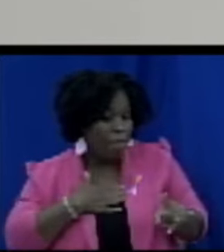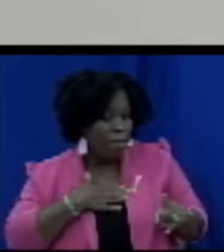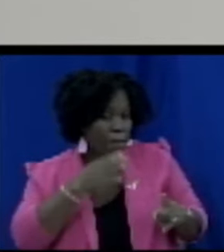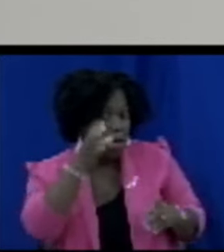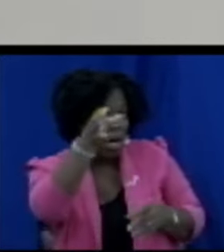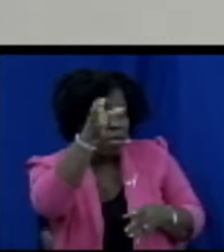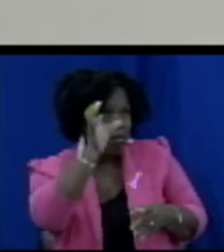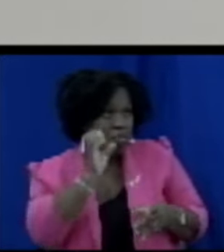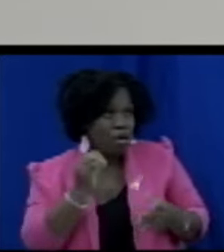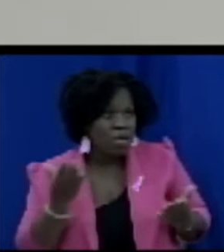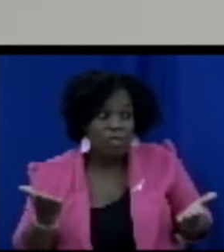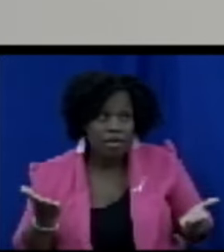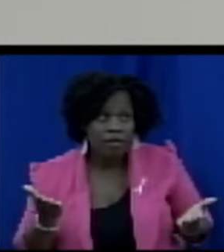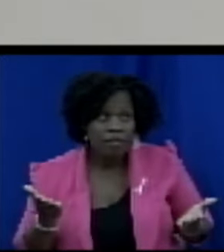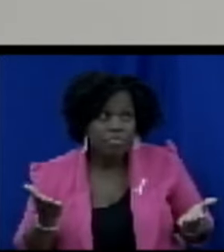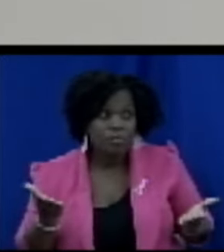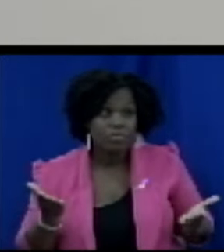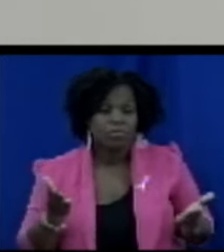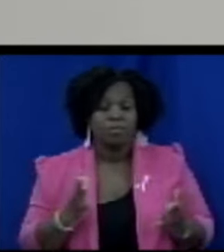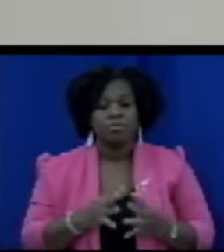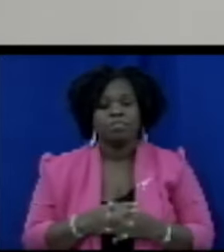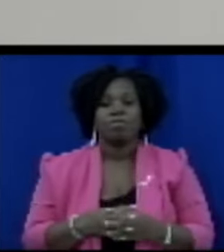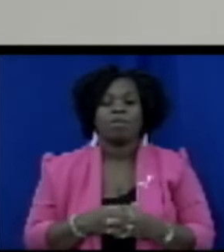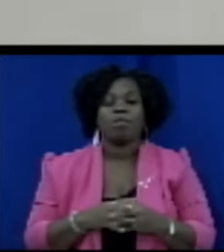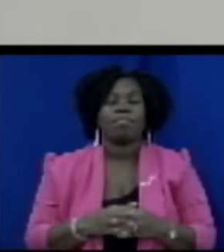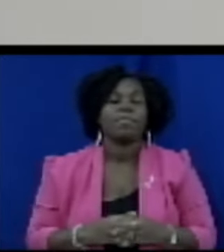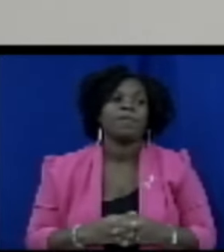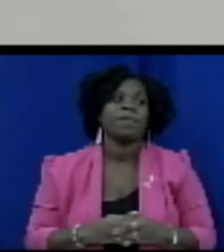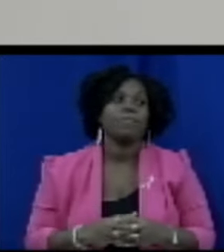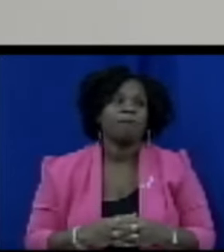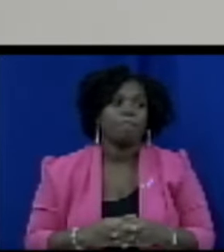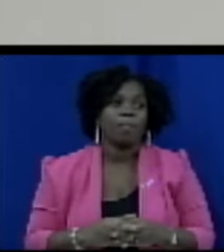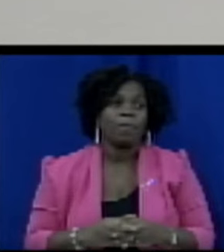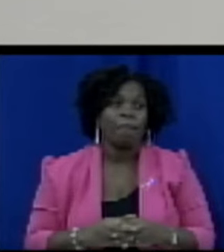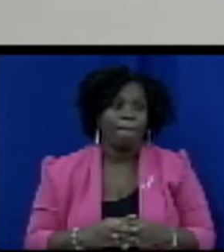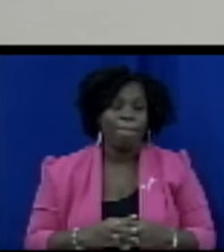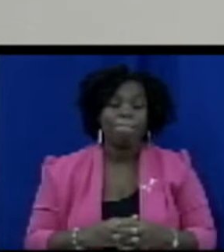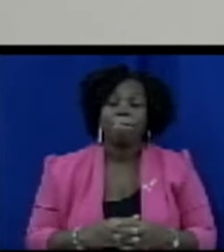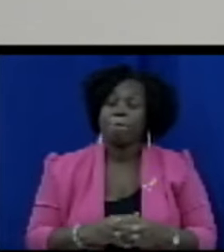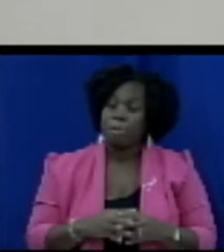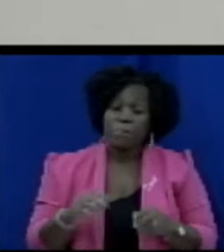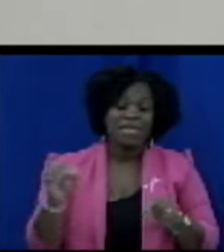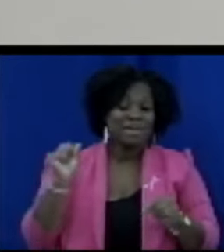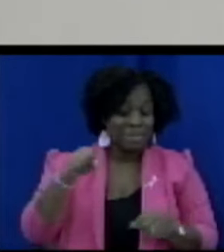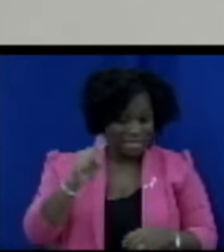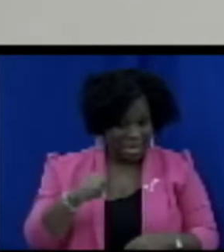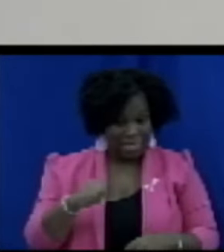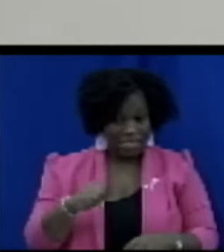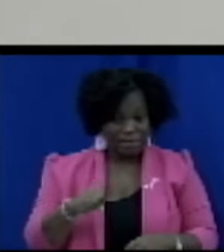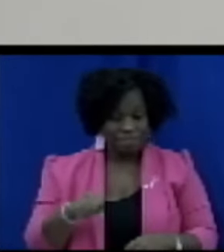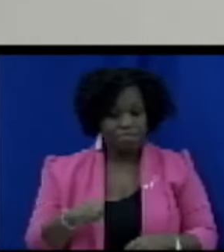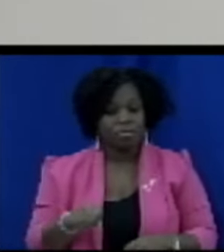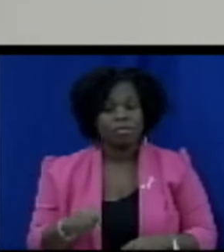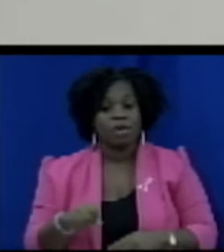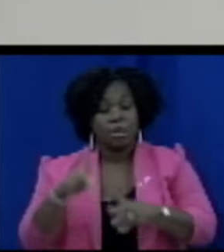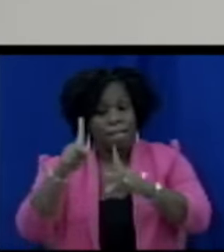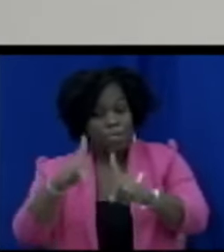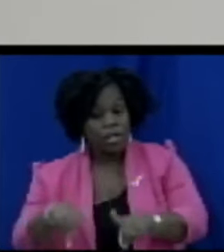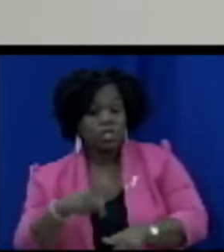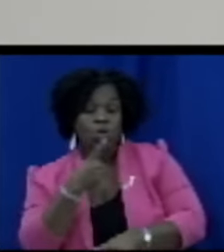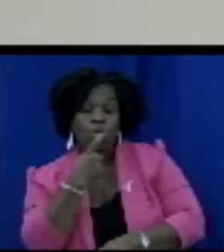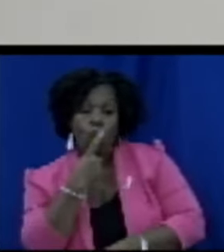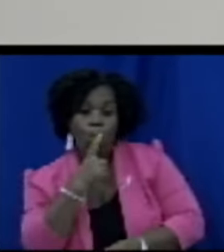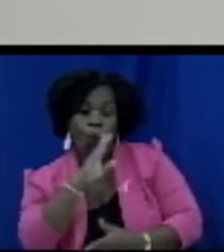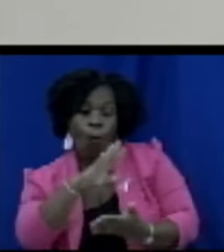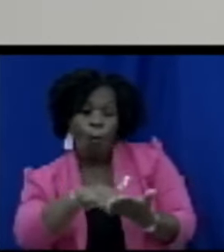of the rights of the consumers but remember the suppliers also have rights as well everybody have rights and